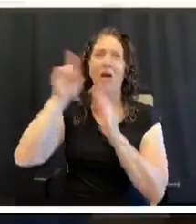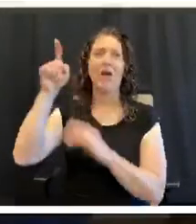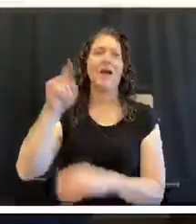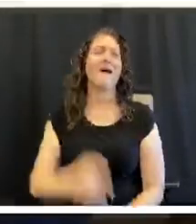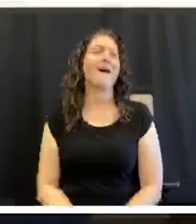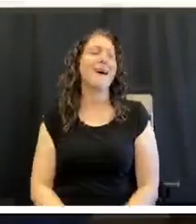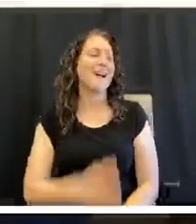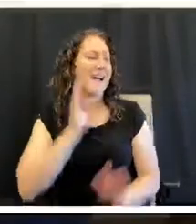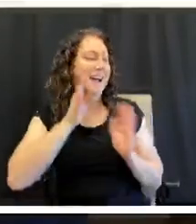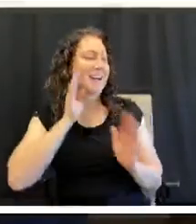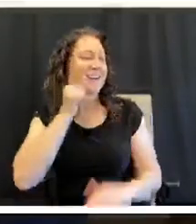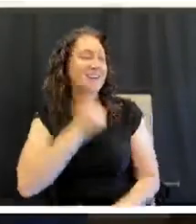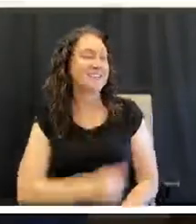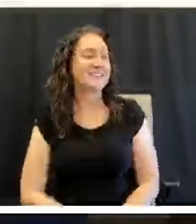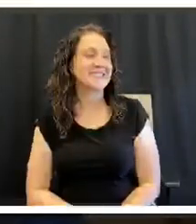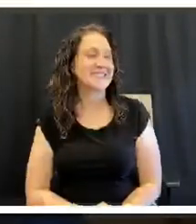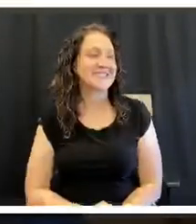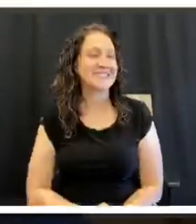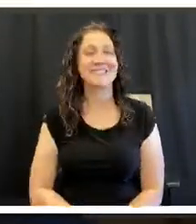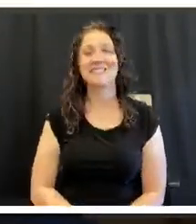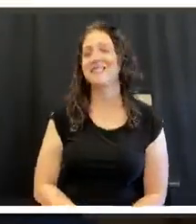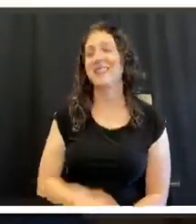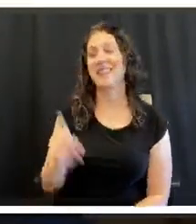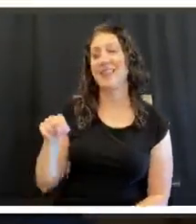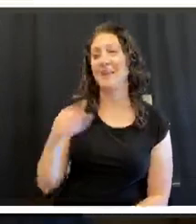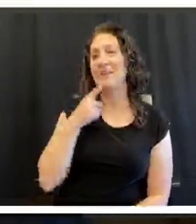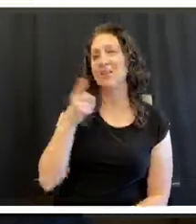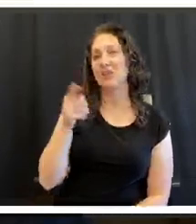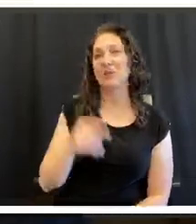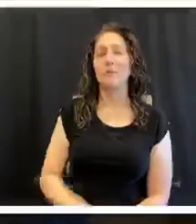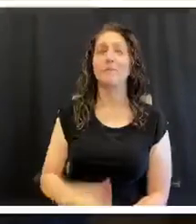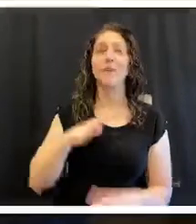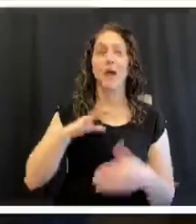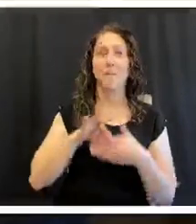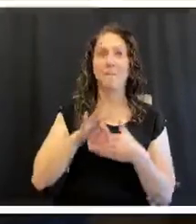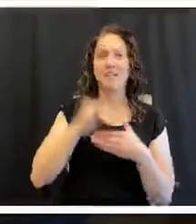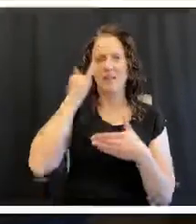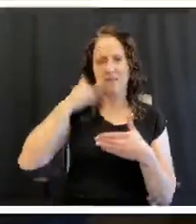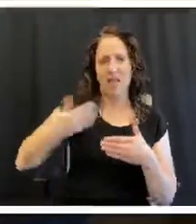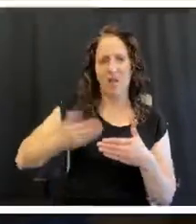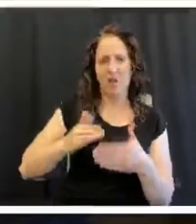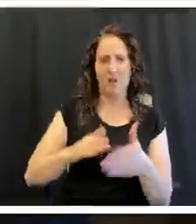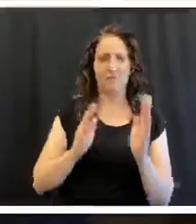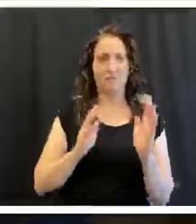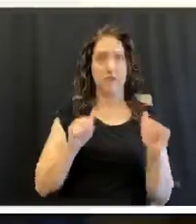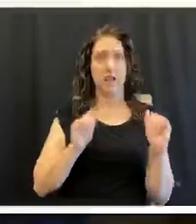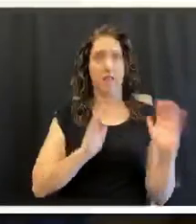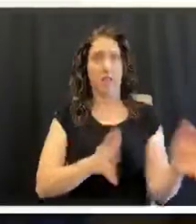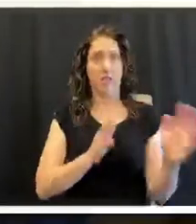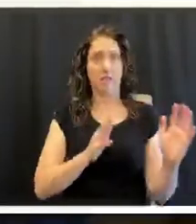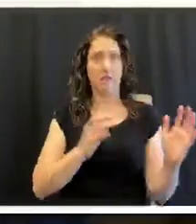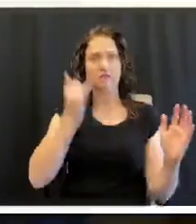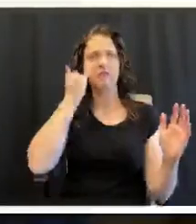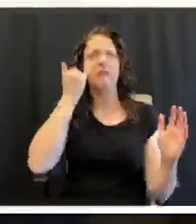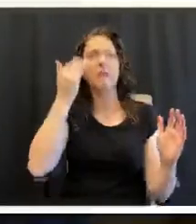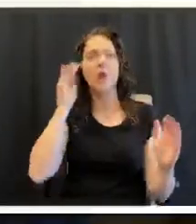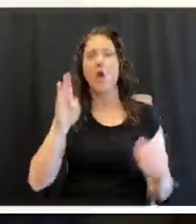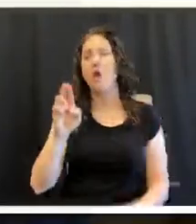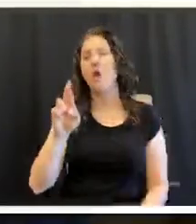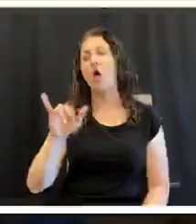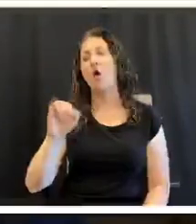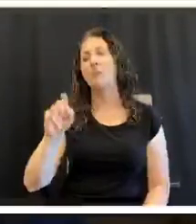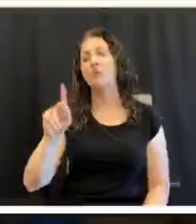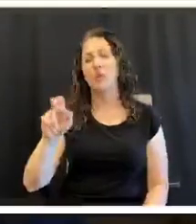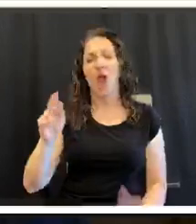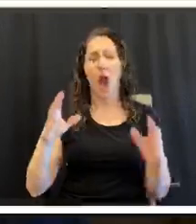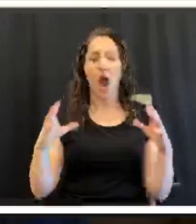Hi, girls. They're missing you. Yeah. Cooked meats. Can I leave cooked meats out? I mean, if I've cooked a big old brisket, and I've got it out,